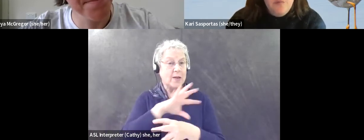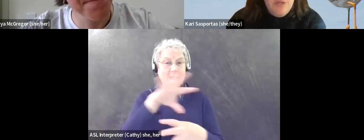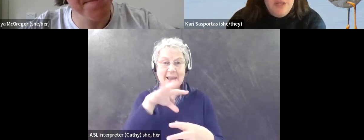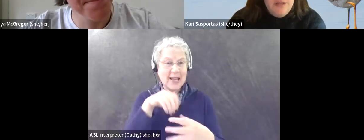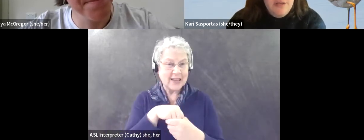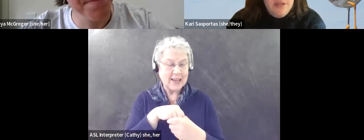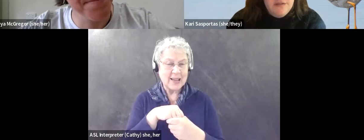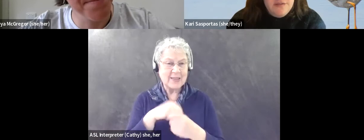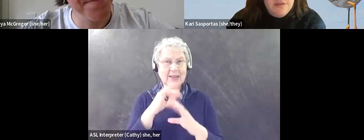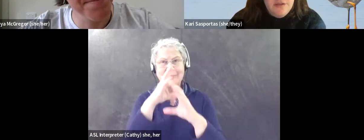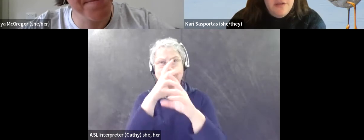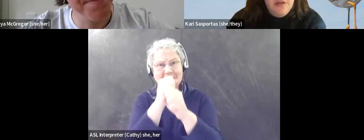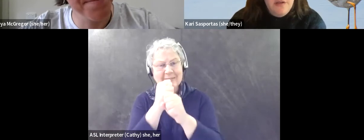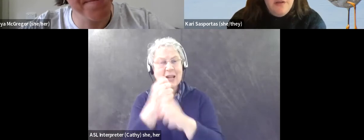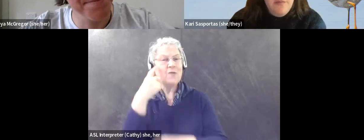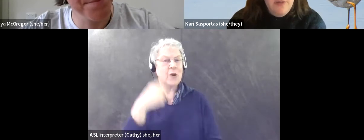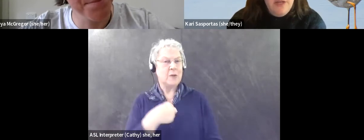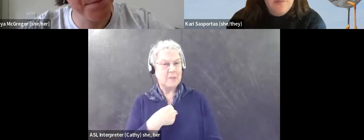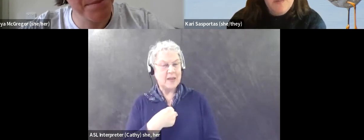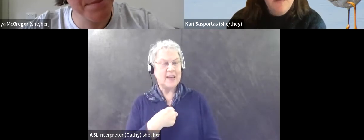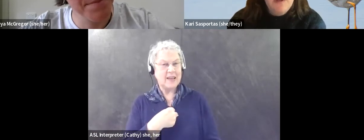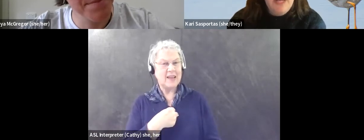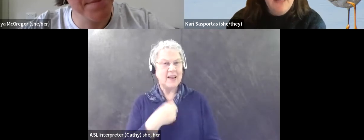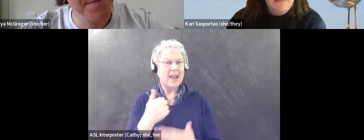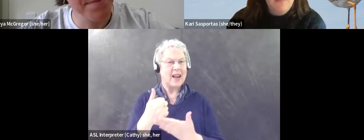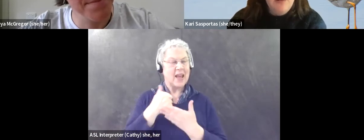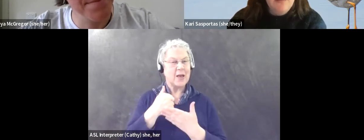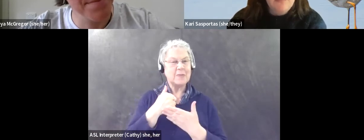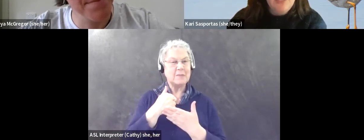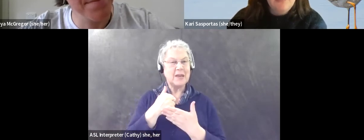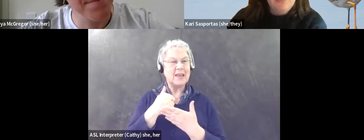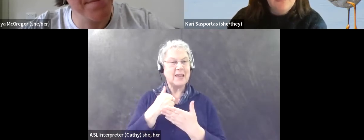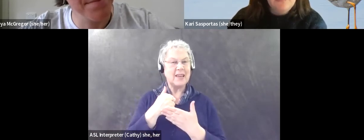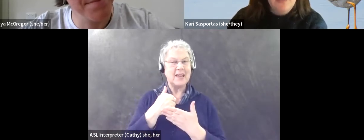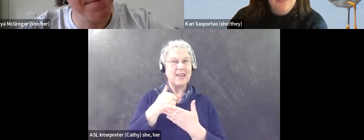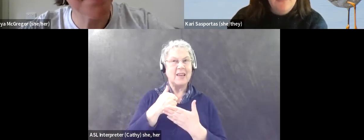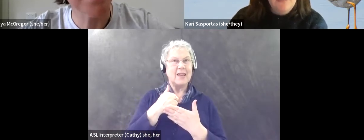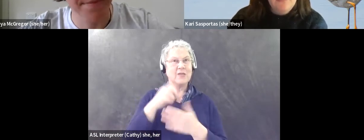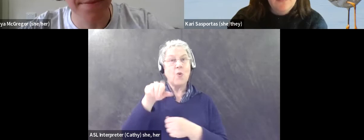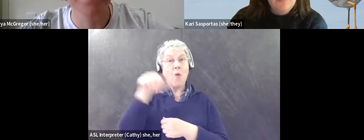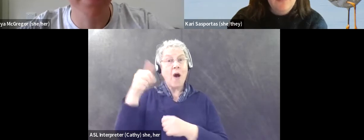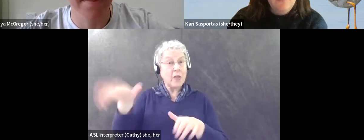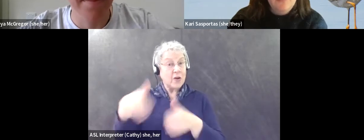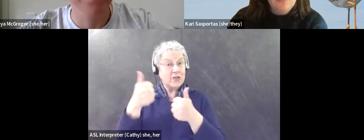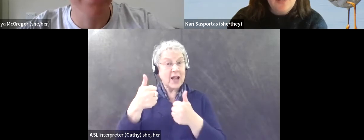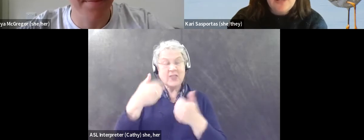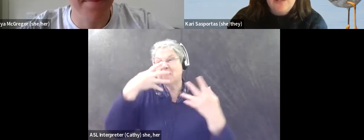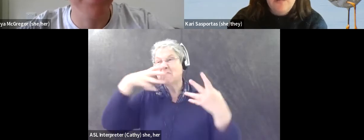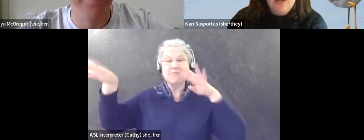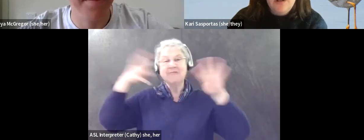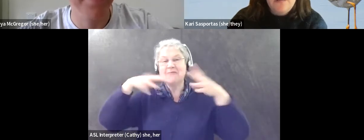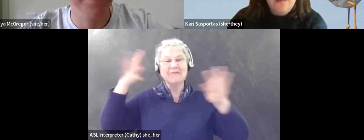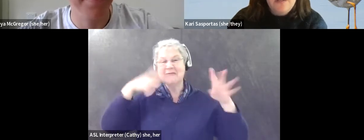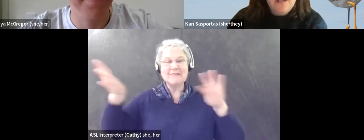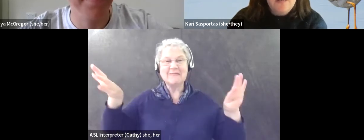For me, it helps me forget about other challenges. And so, it's a bit of a distraction.